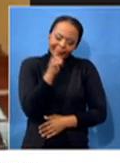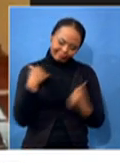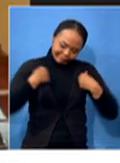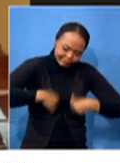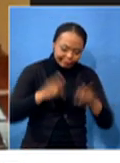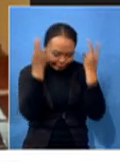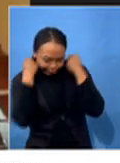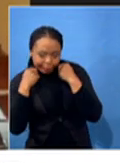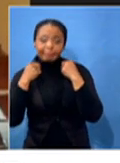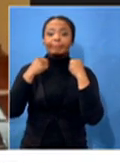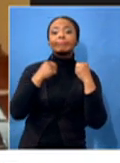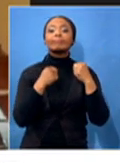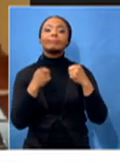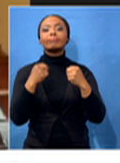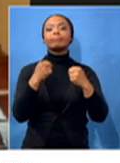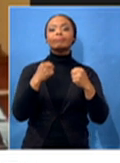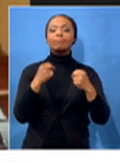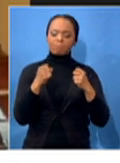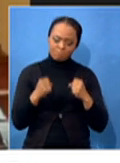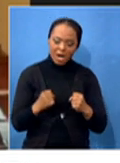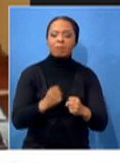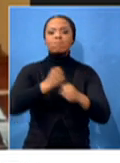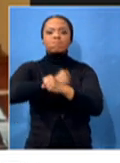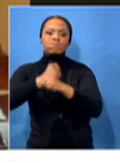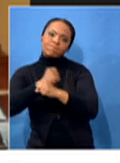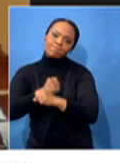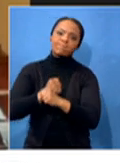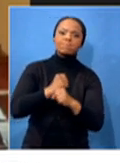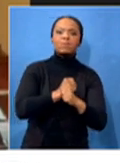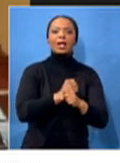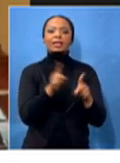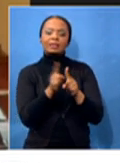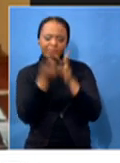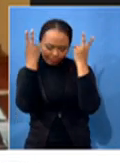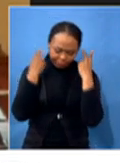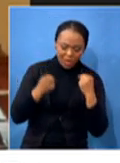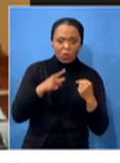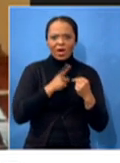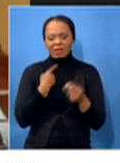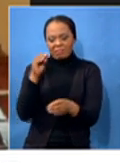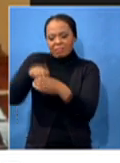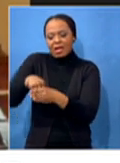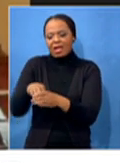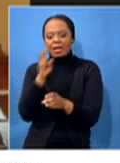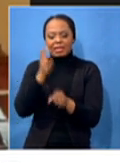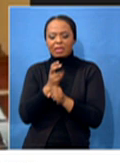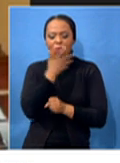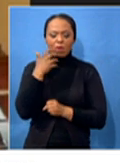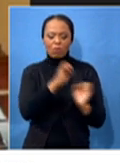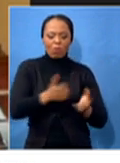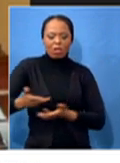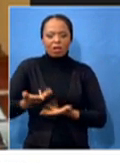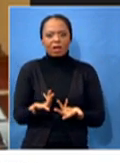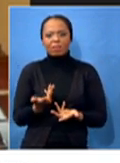your way to make yourself feel welcomed, you know? You make yourself feel that you belong within,